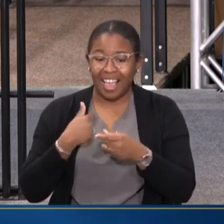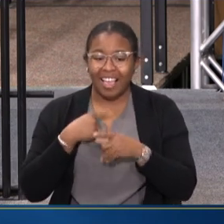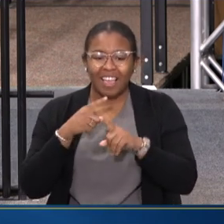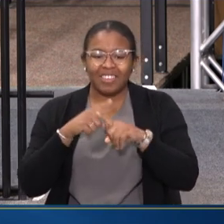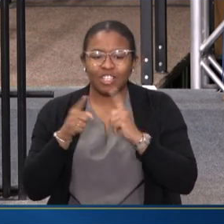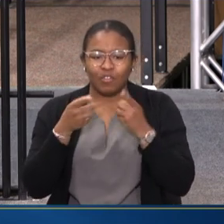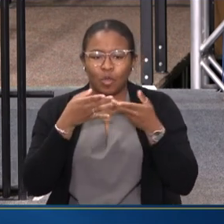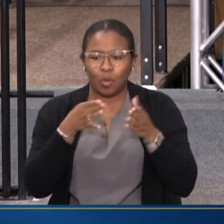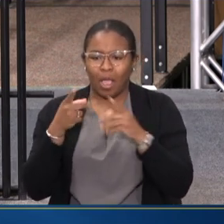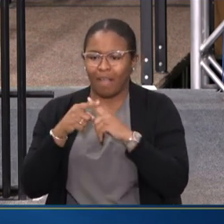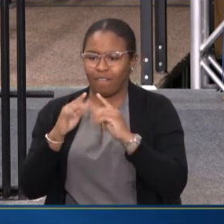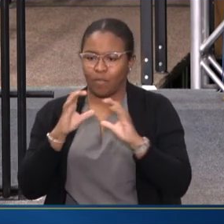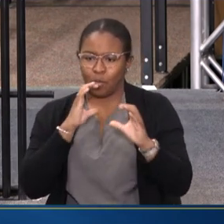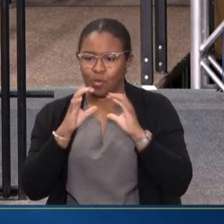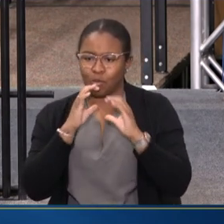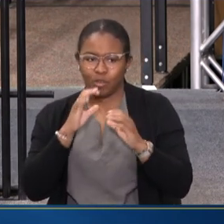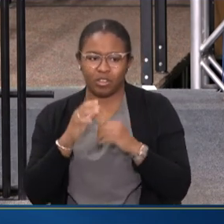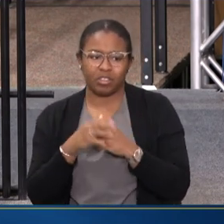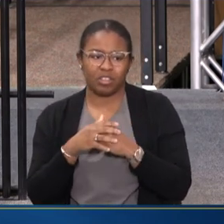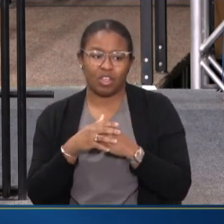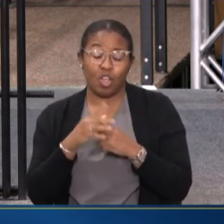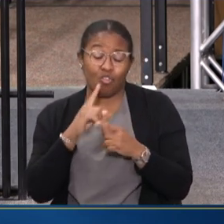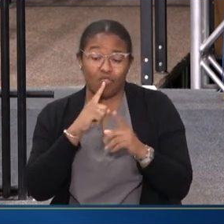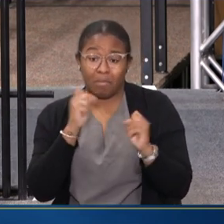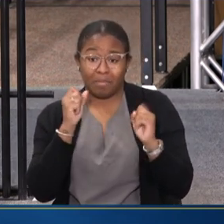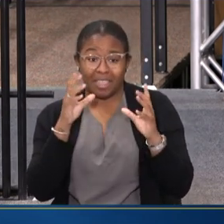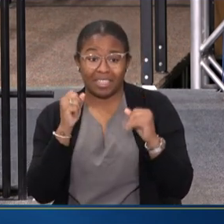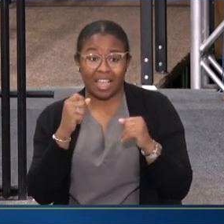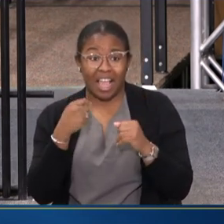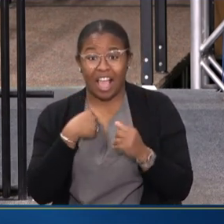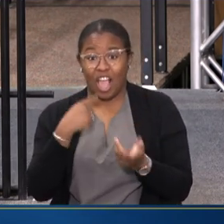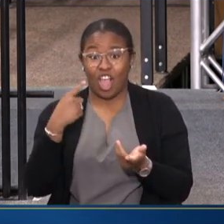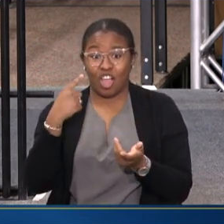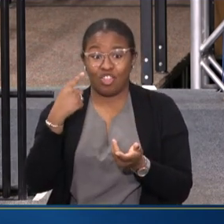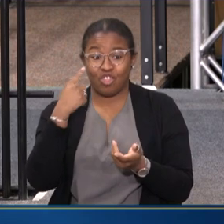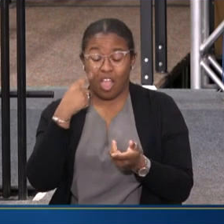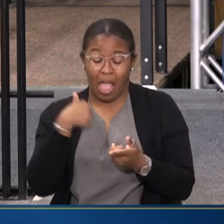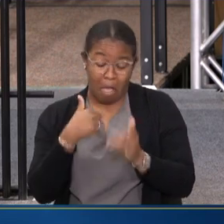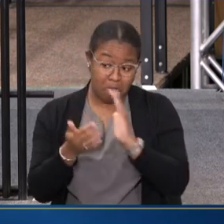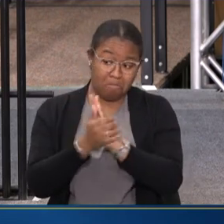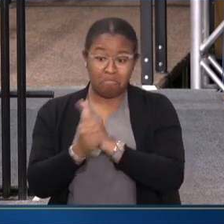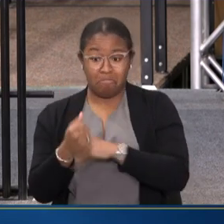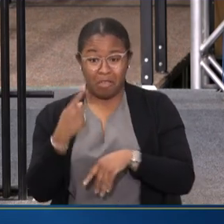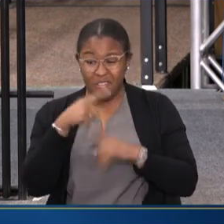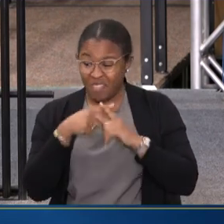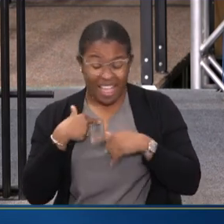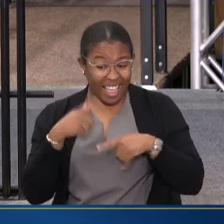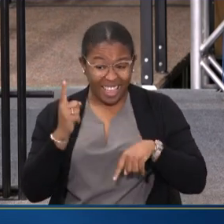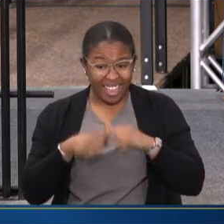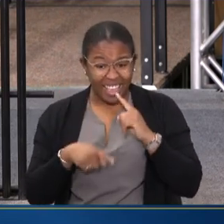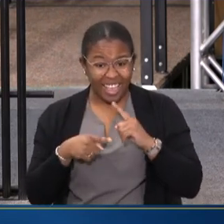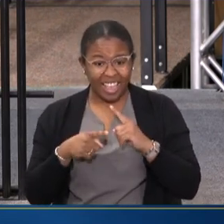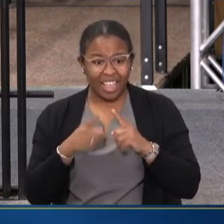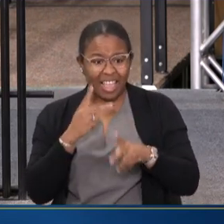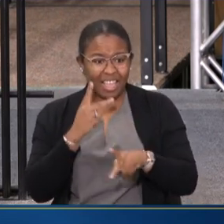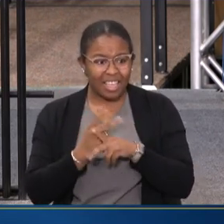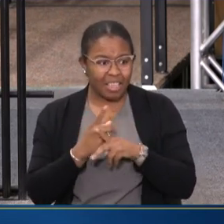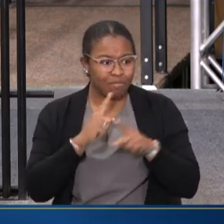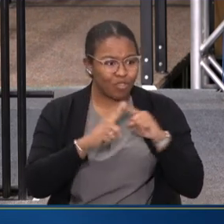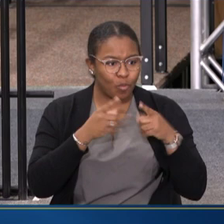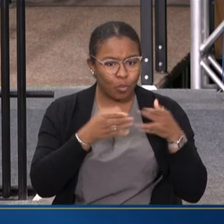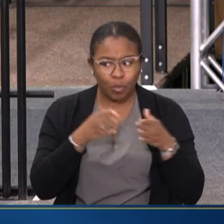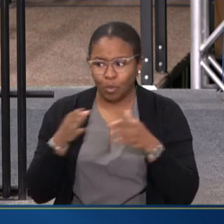FORMS OF COMMUNICATIONS NOW. IT'S JUST AMAZING. I THOUGHT I WAS PRETTY SAVY, BUT I STILL CANNOT KEEP UP WITH ALL THE DIFFERENT FORMS